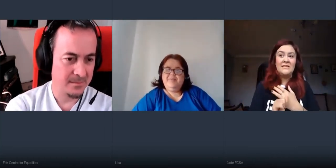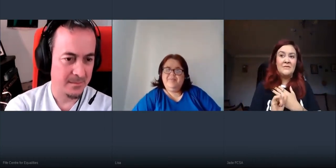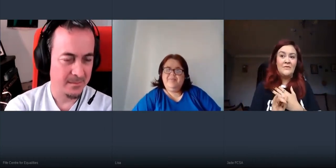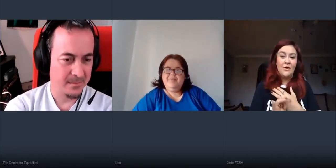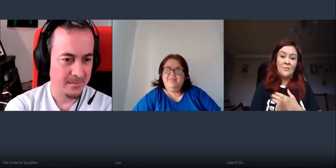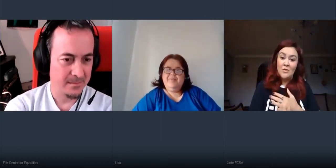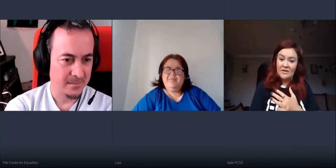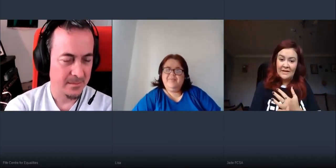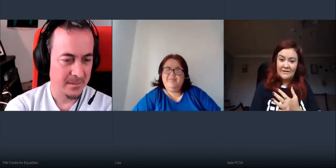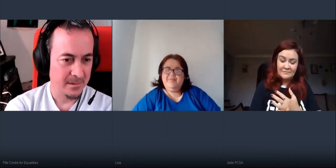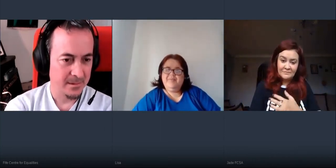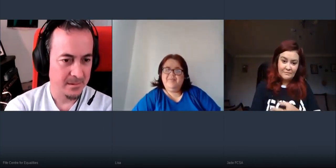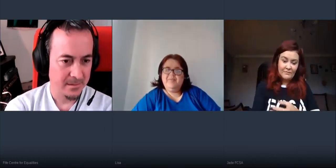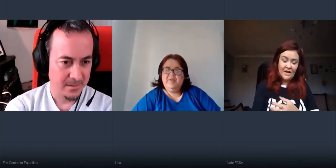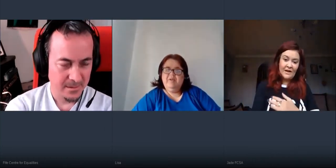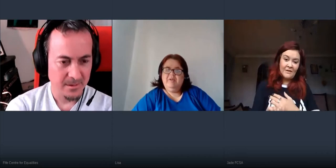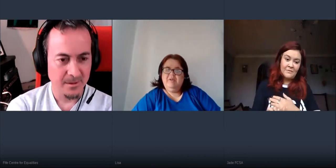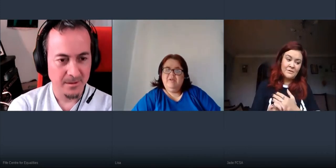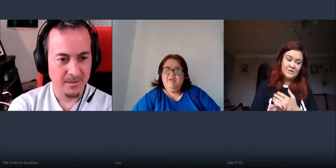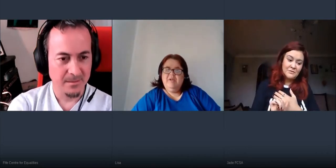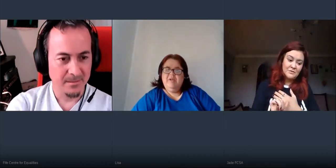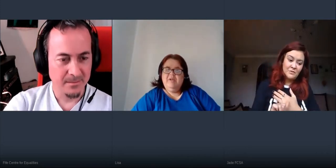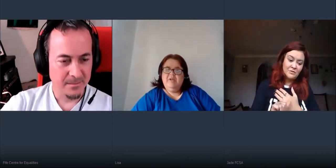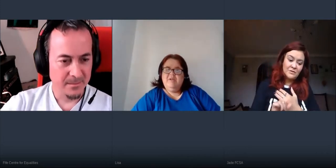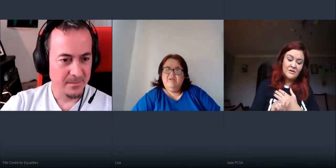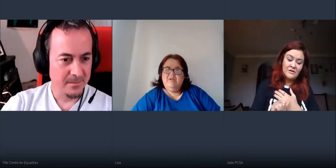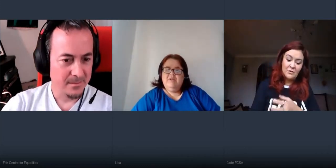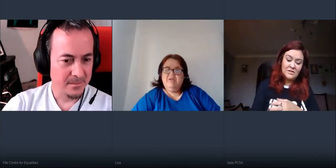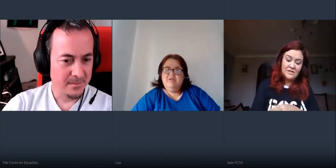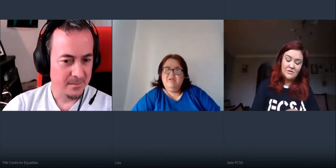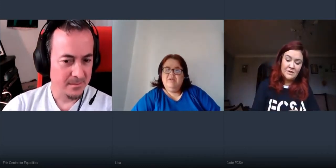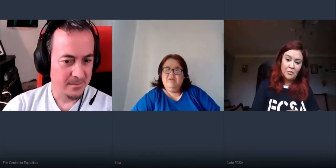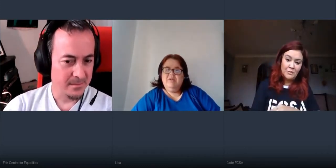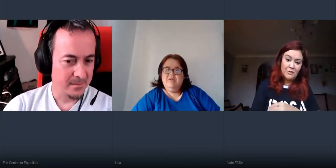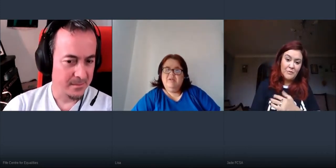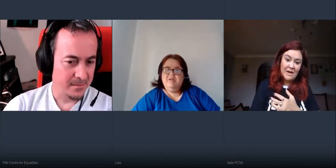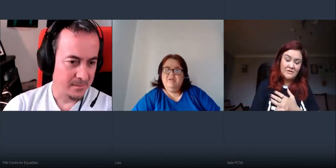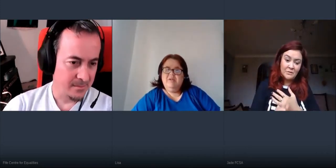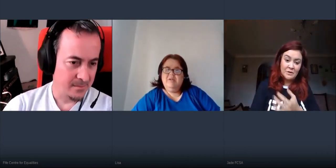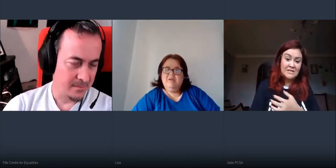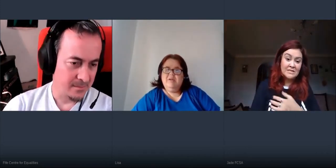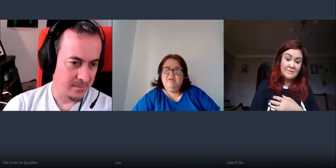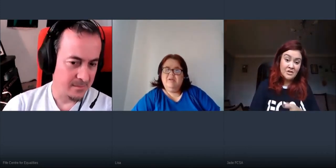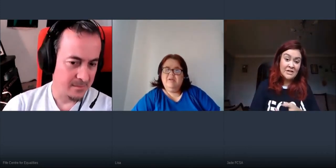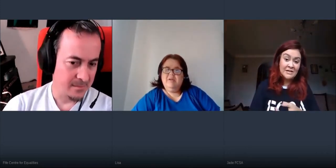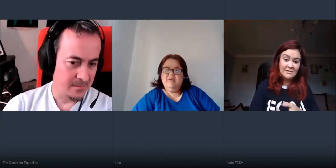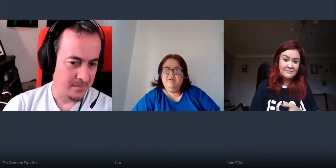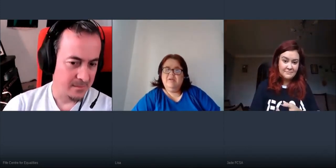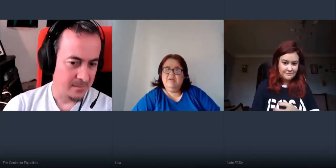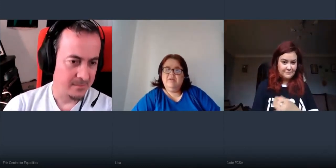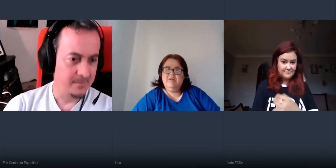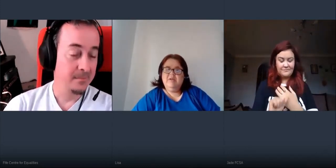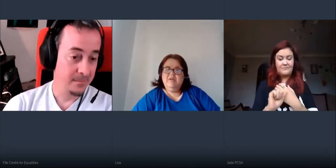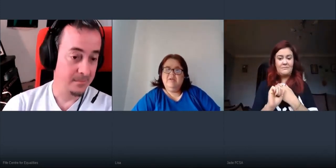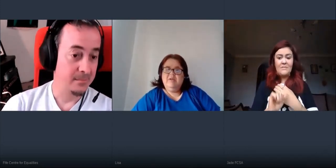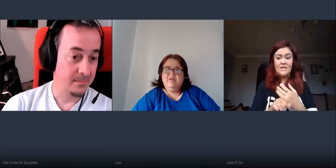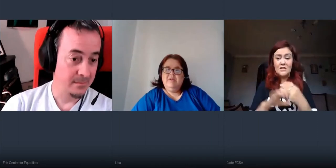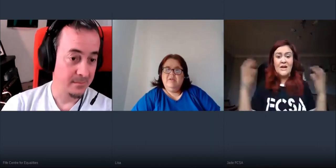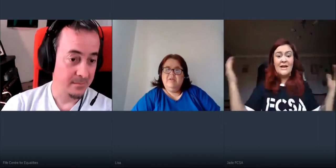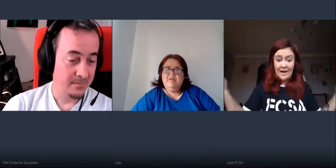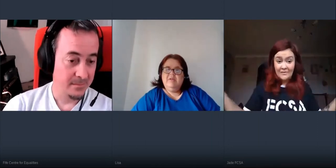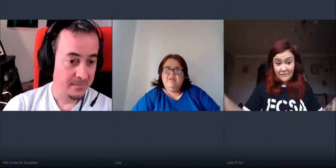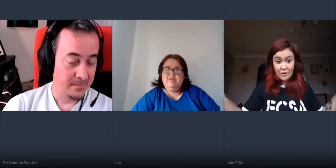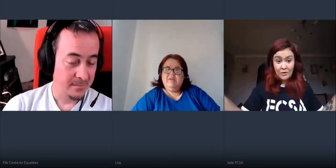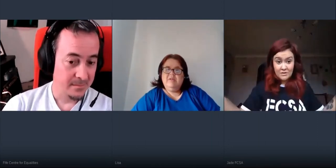monday we've got a movie night um which so now that the audience reopen we've paid for one of the cinema screenings so you